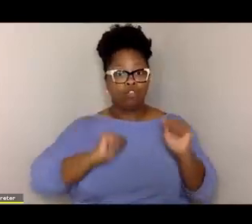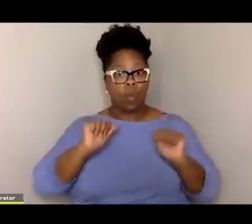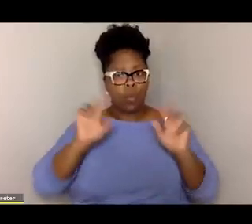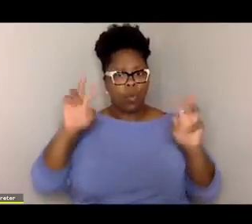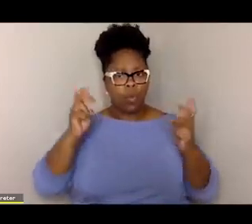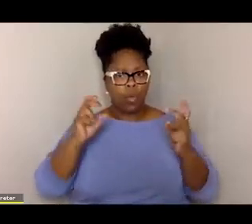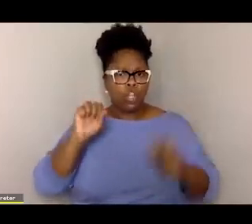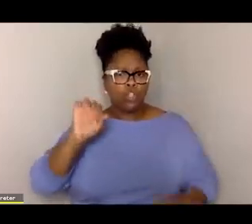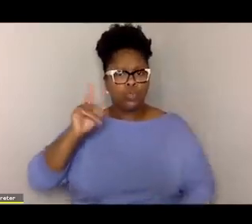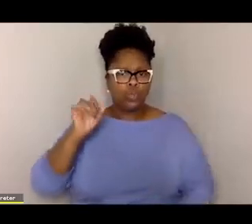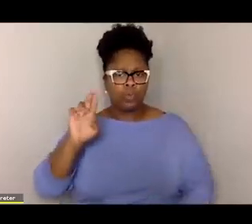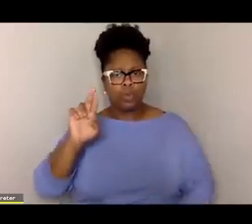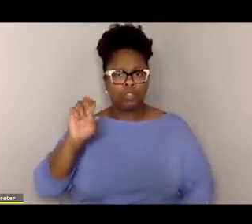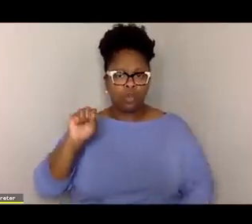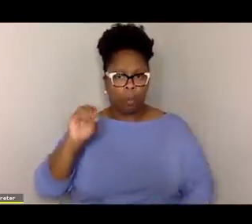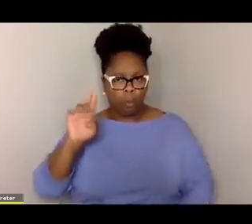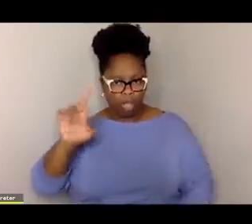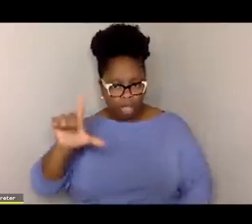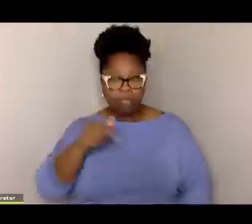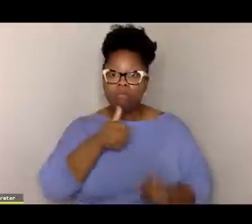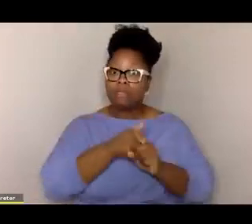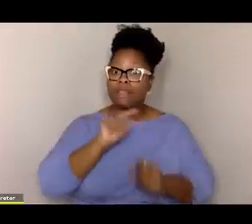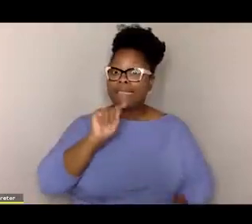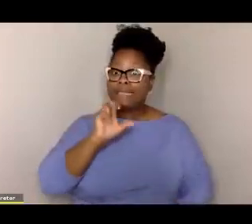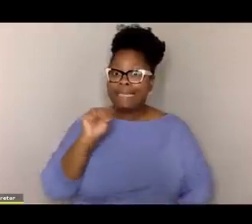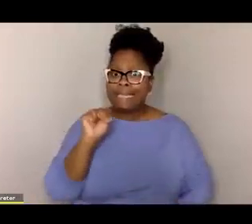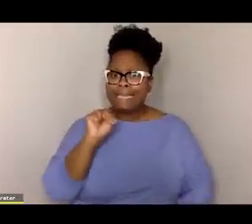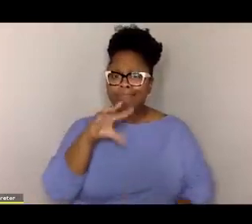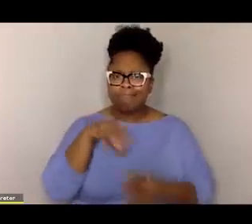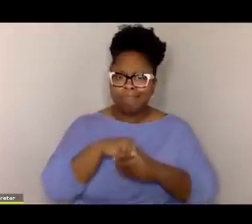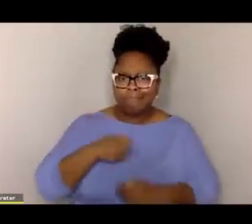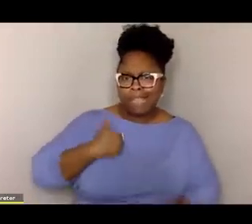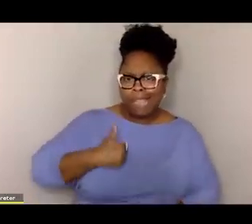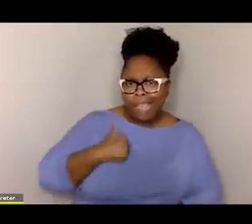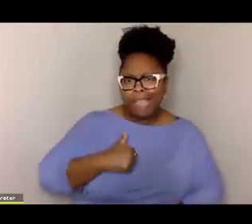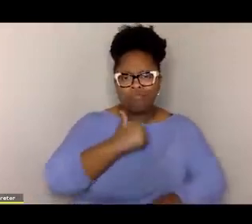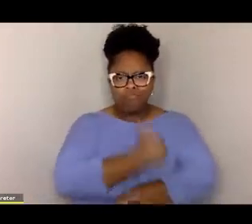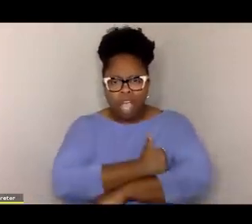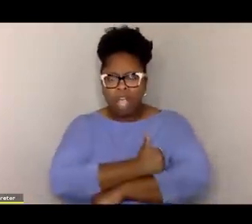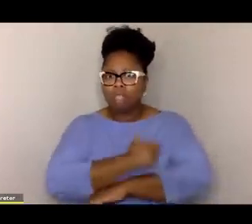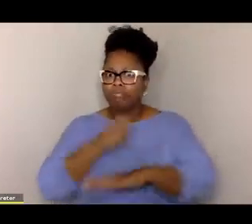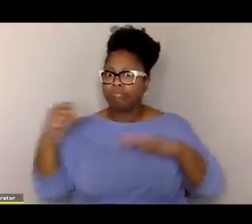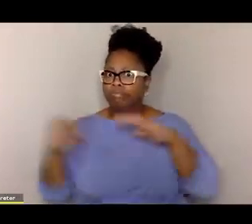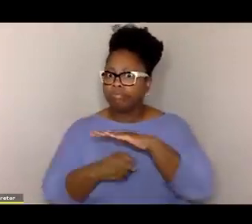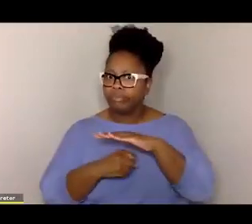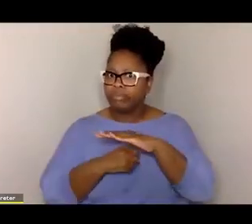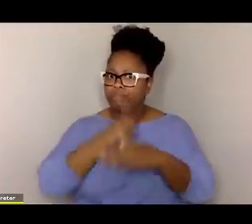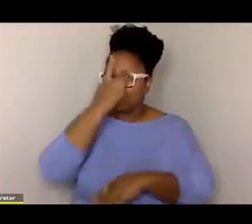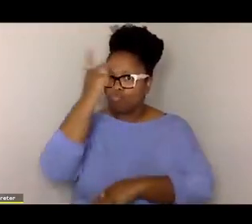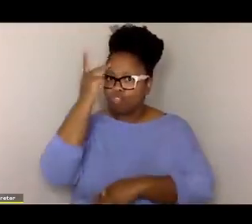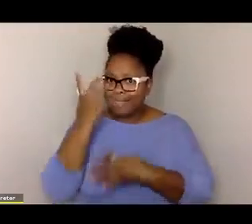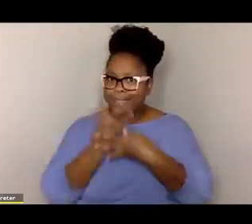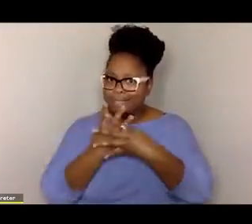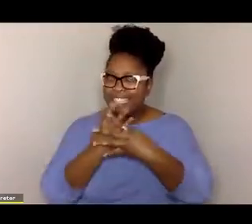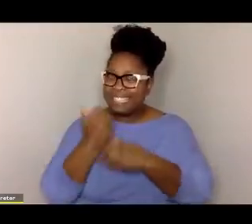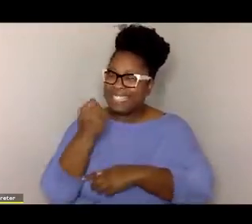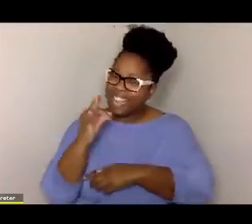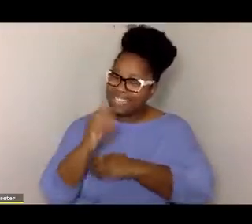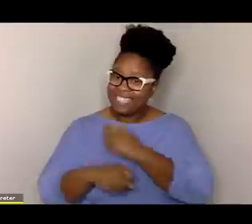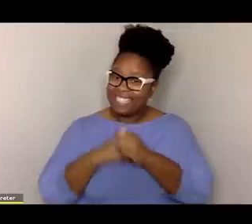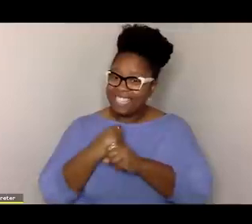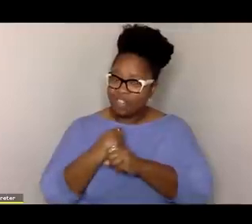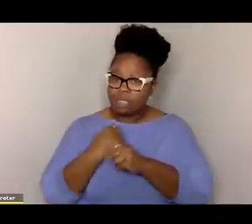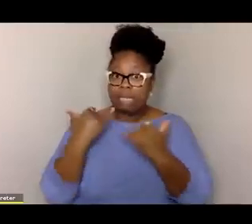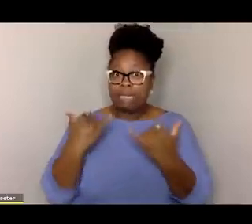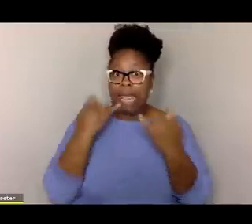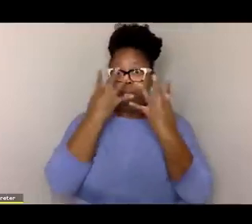teenager, he got involved with gangs and drugs and ended up spending 19 years in prison, is now out and